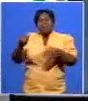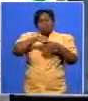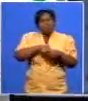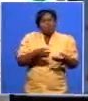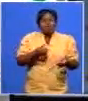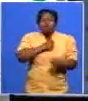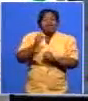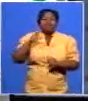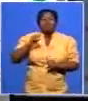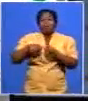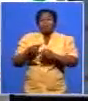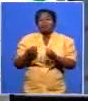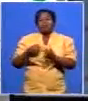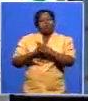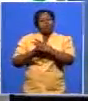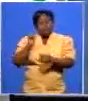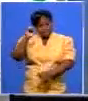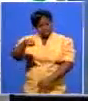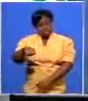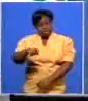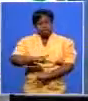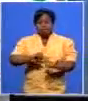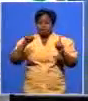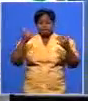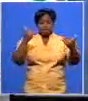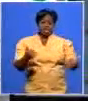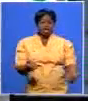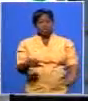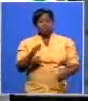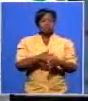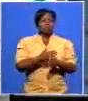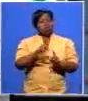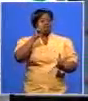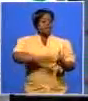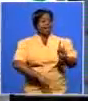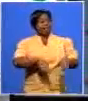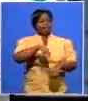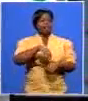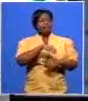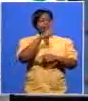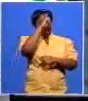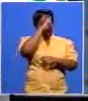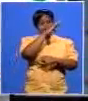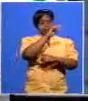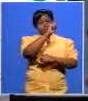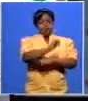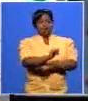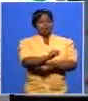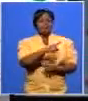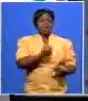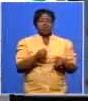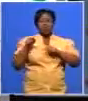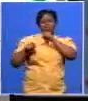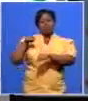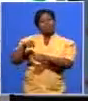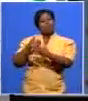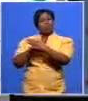you never spoke about of course we didn't speak about yes but now that you haven't done what you said you were going to do you're blaming it